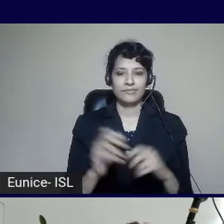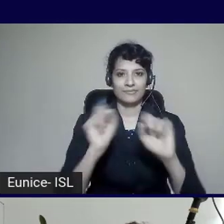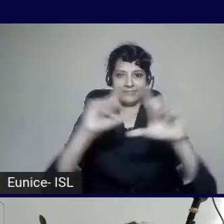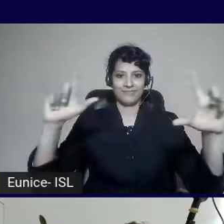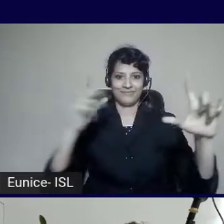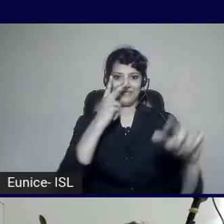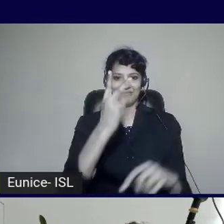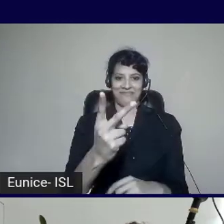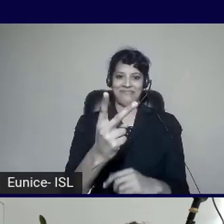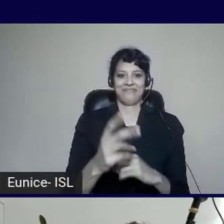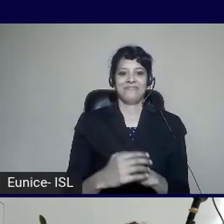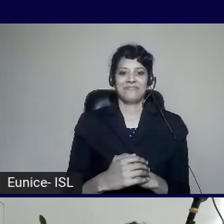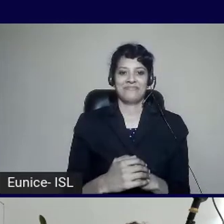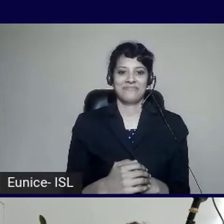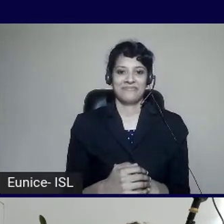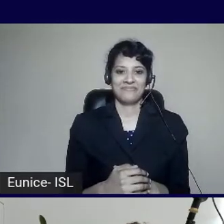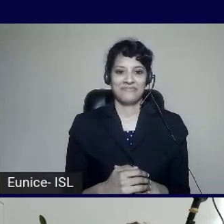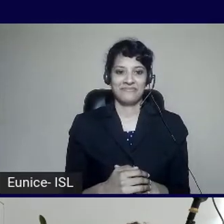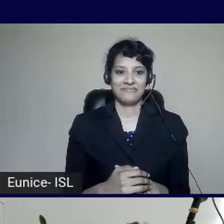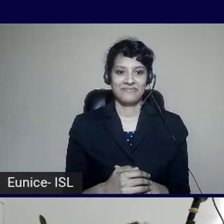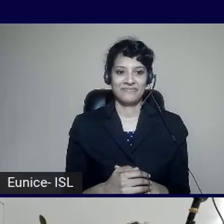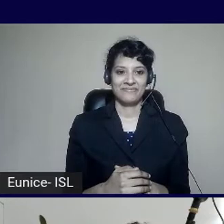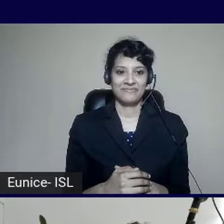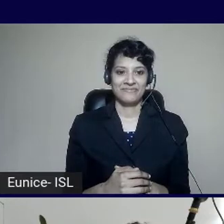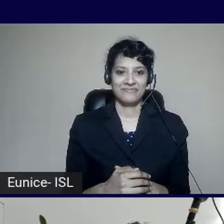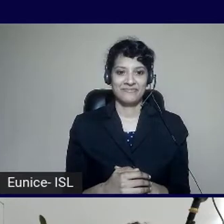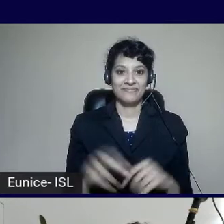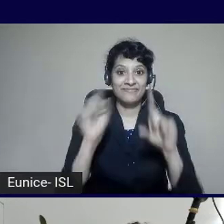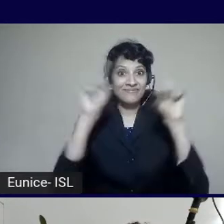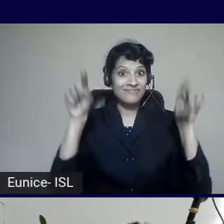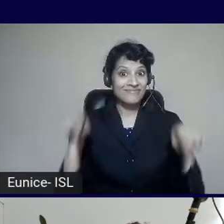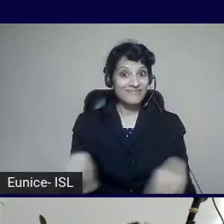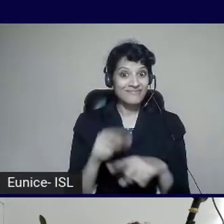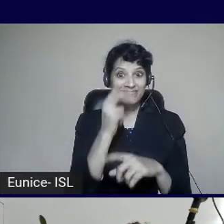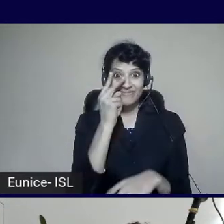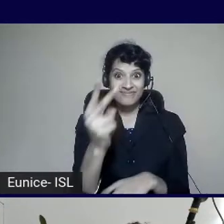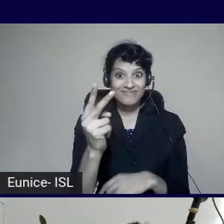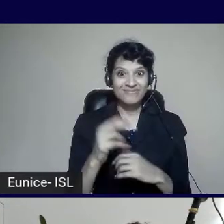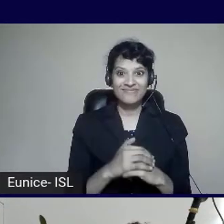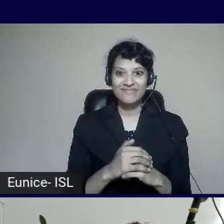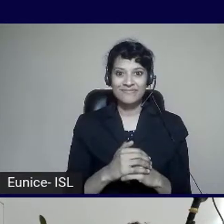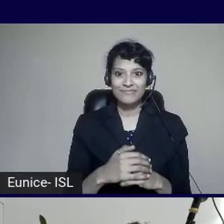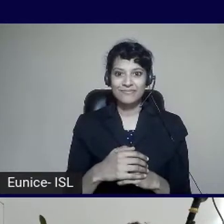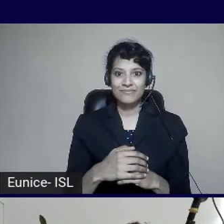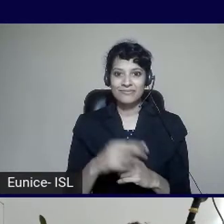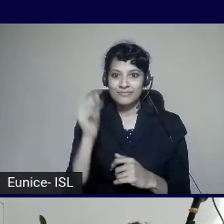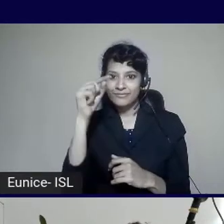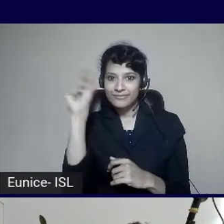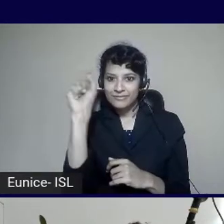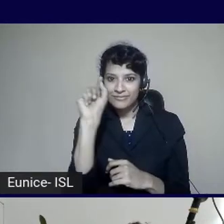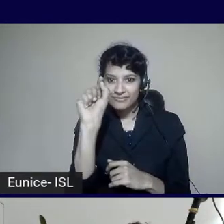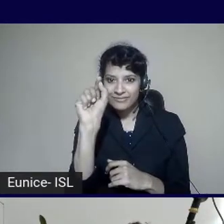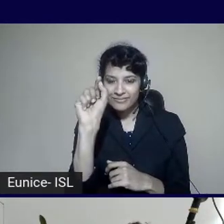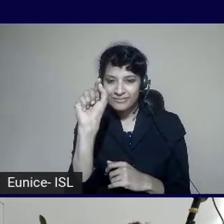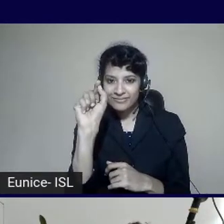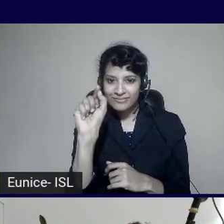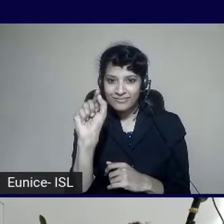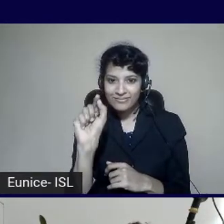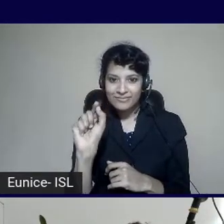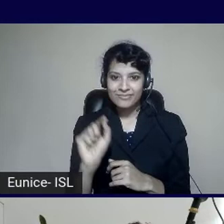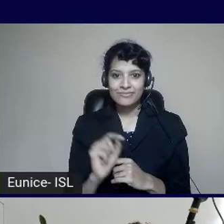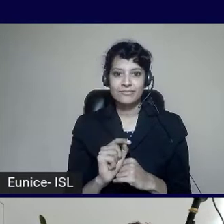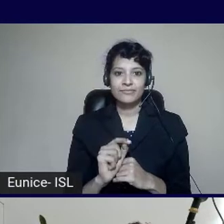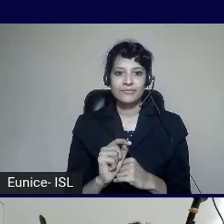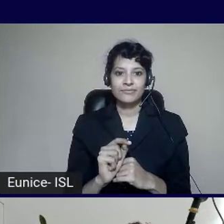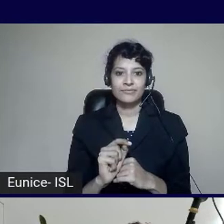got. So I've got my Accessibility Insights. And you can see there. I can switch on my landmarks. I can switch on my headings.